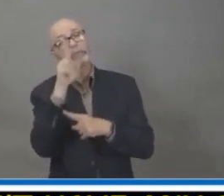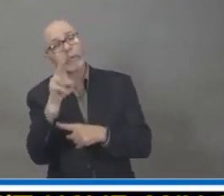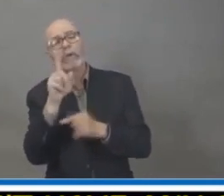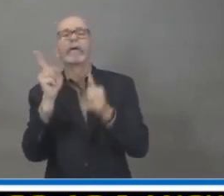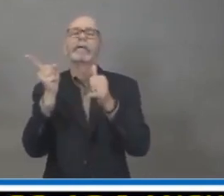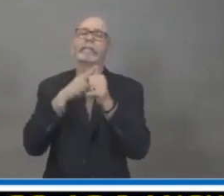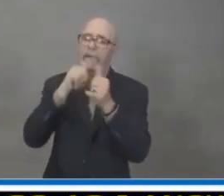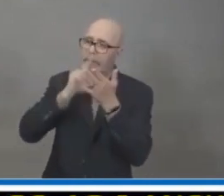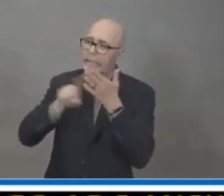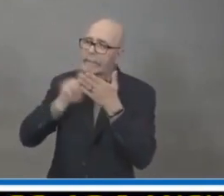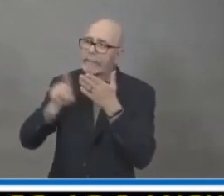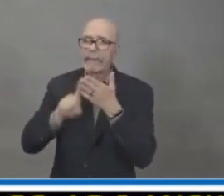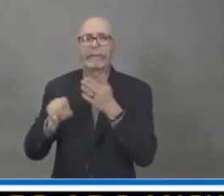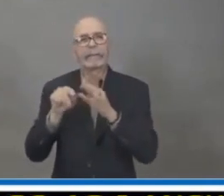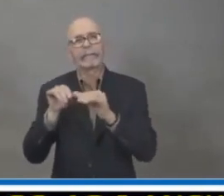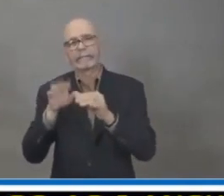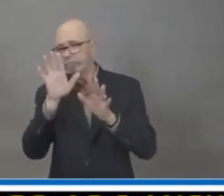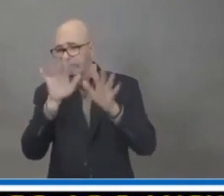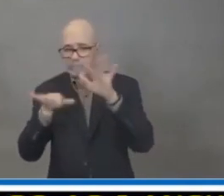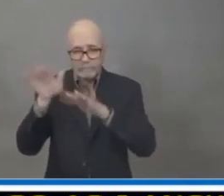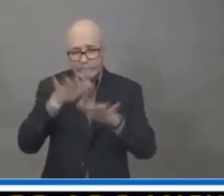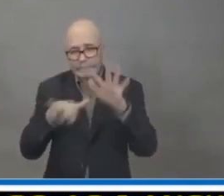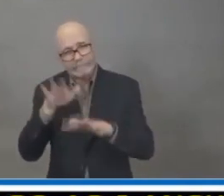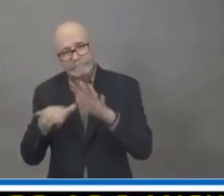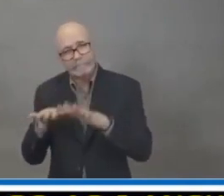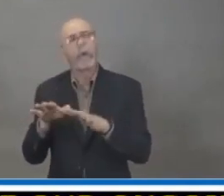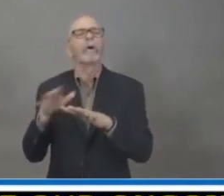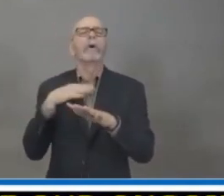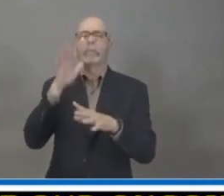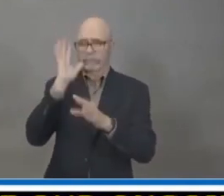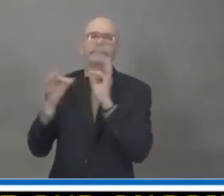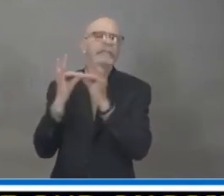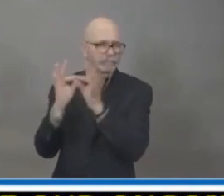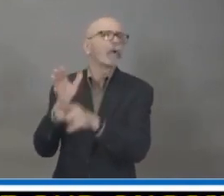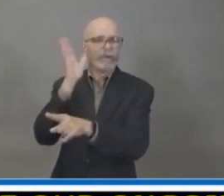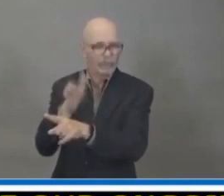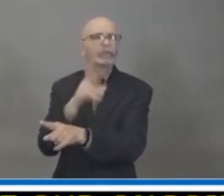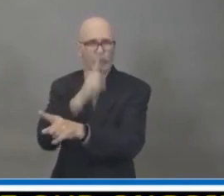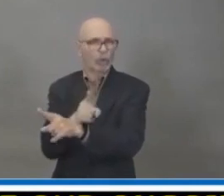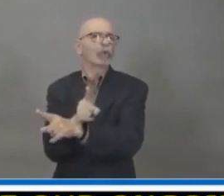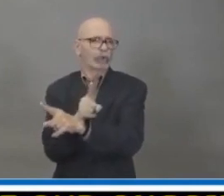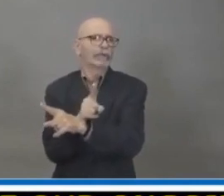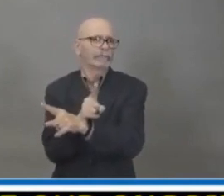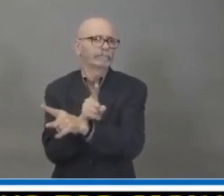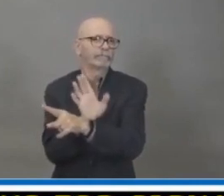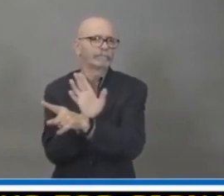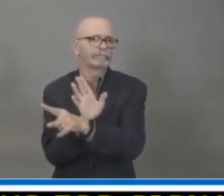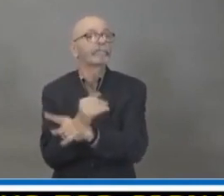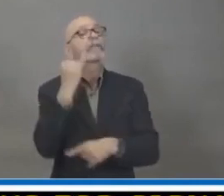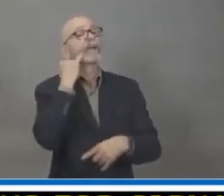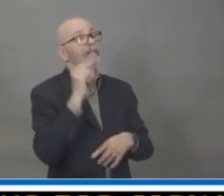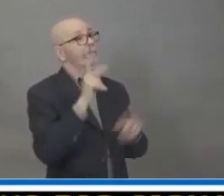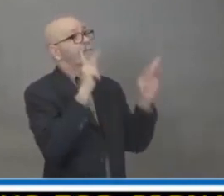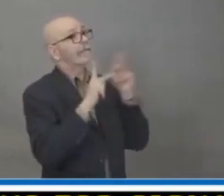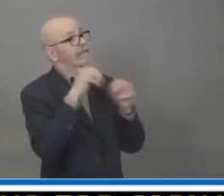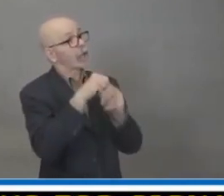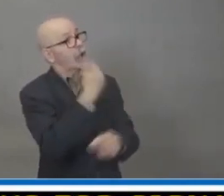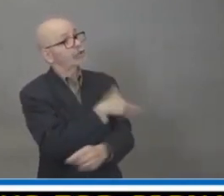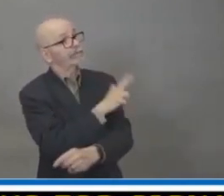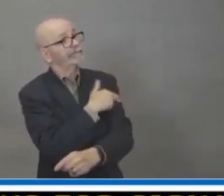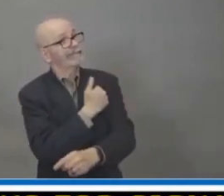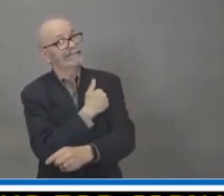activity in communities that we would do COVID testing on. We are now, we are testing anybody who is in a hospital that